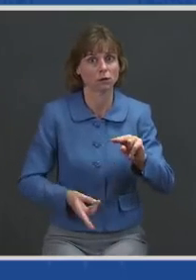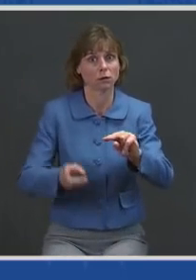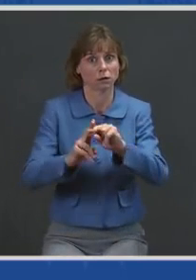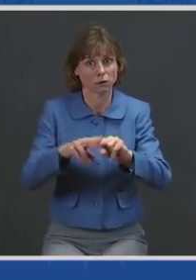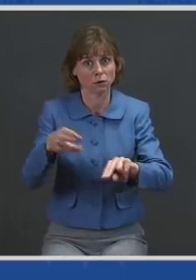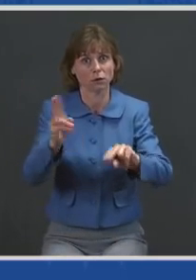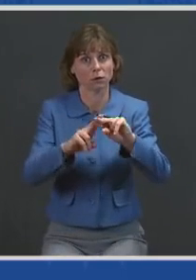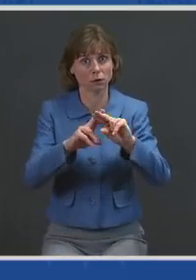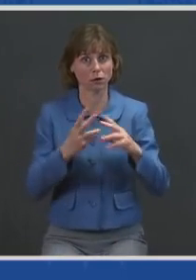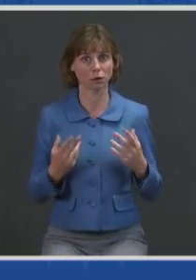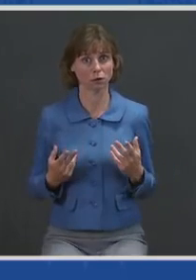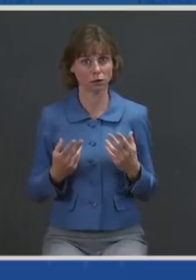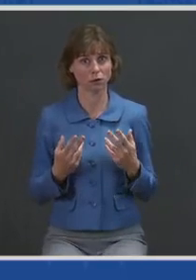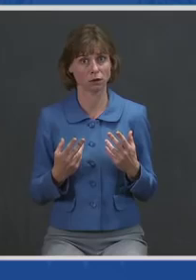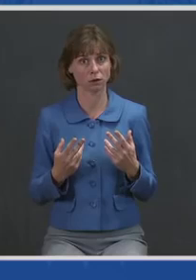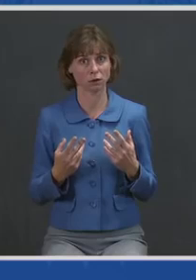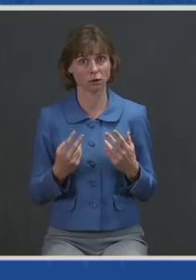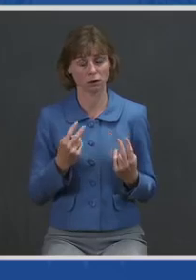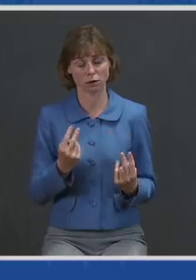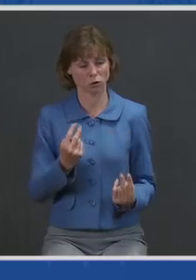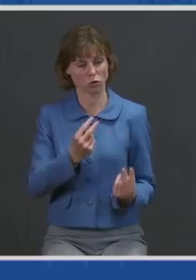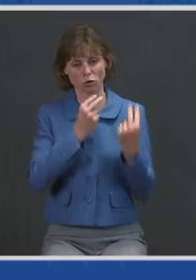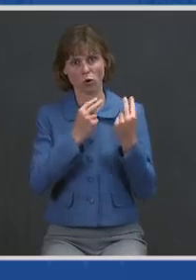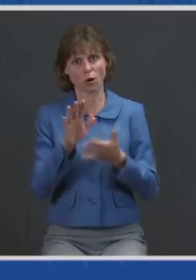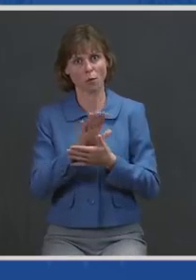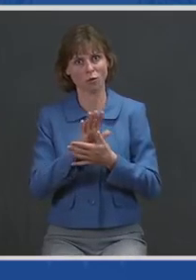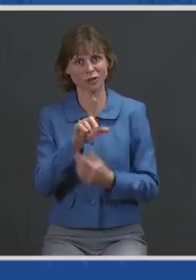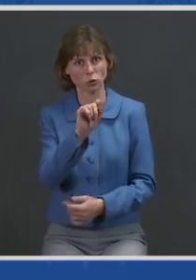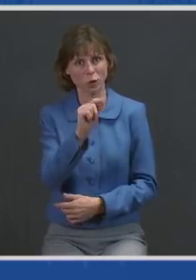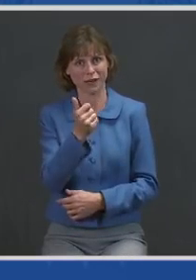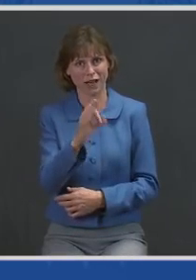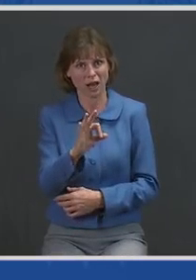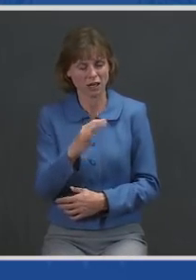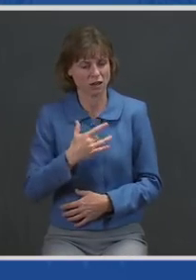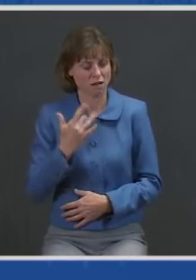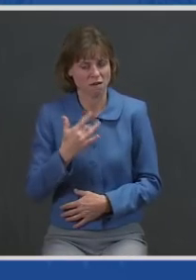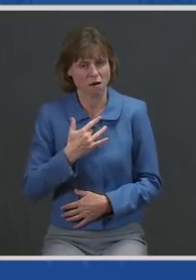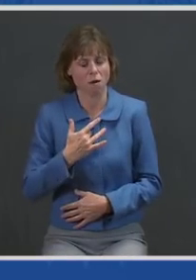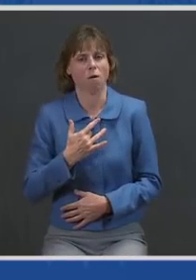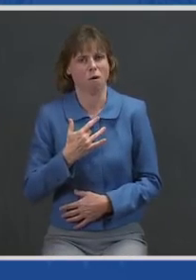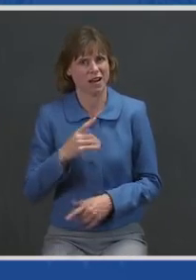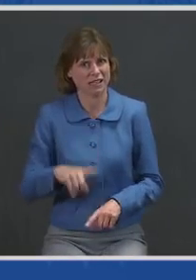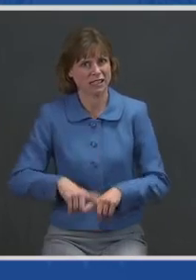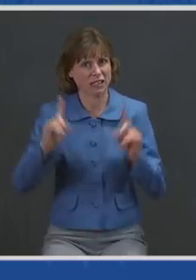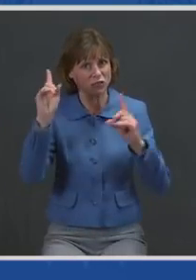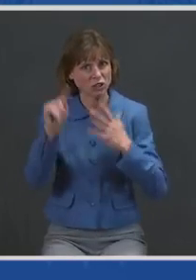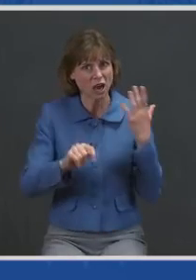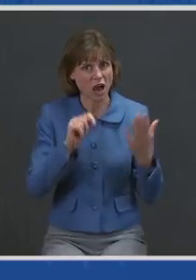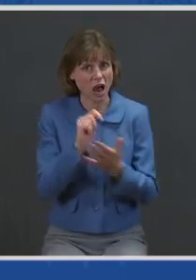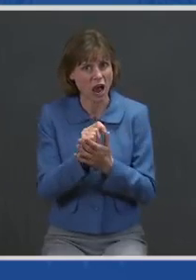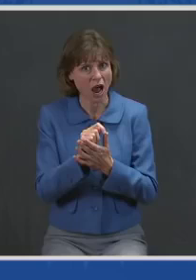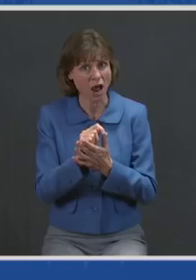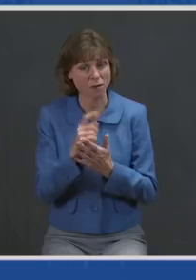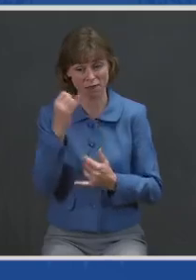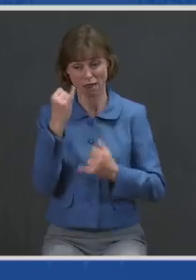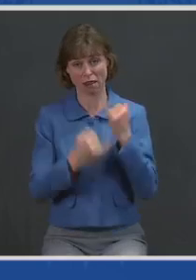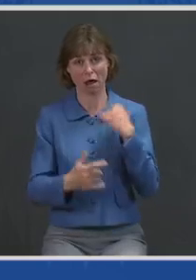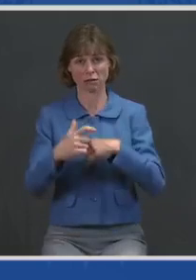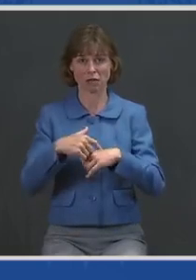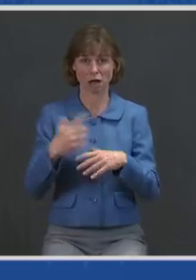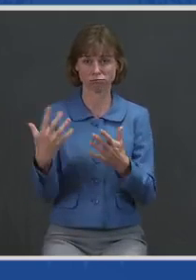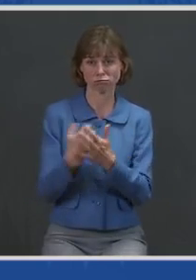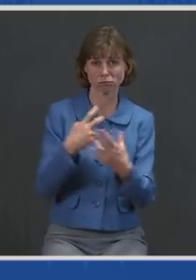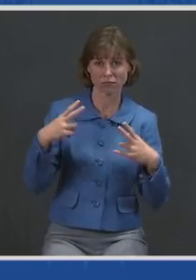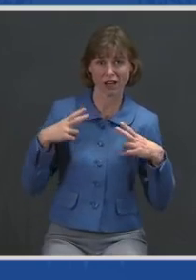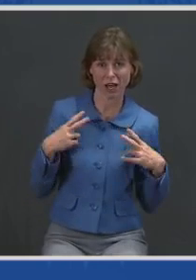from 2019 feel like they were taken in another era, the last vacation, the last